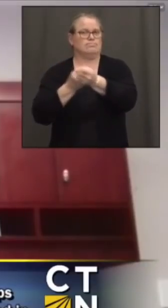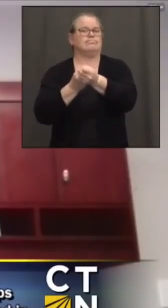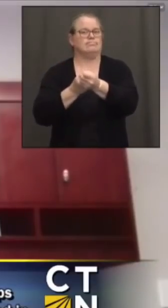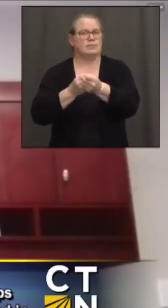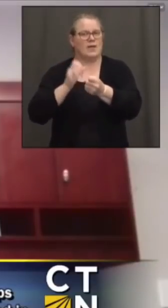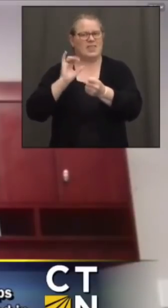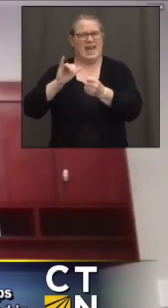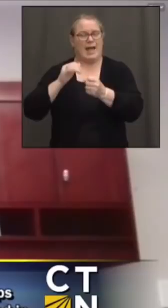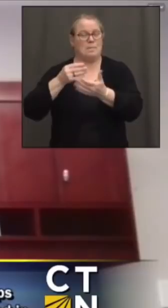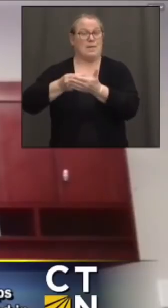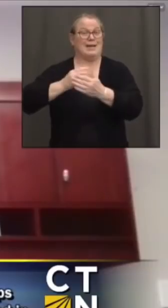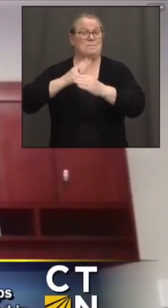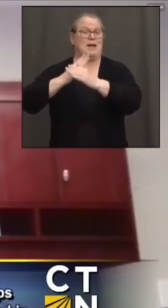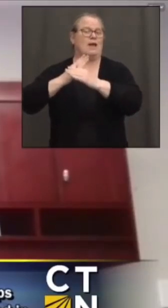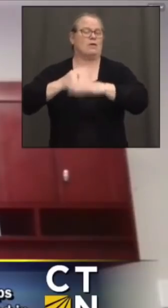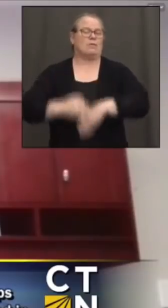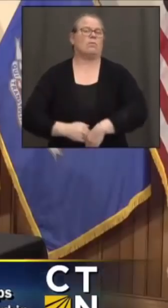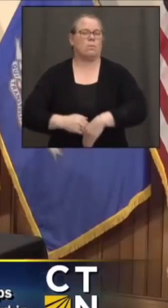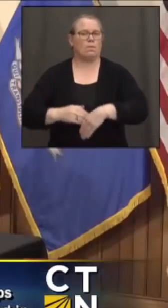needs it have access.